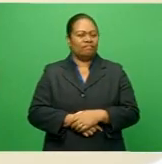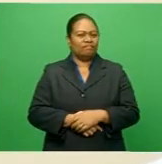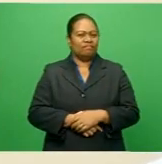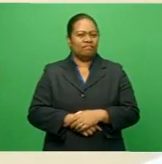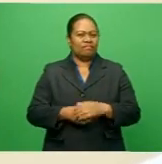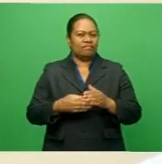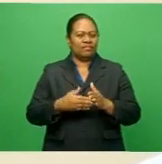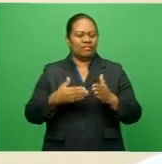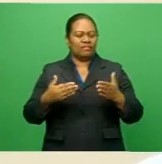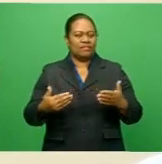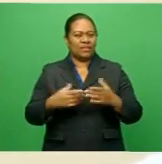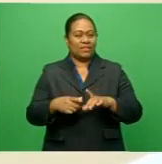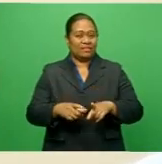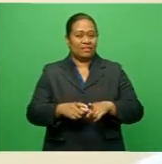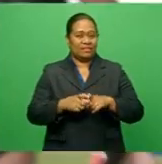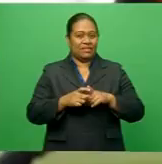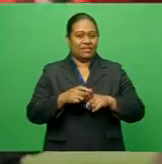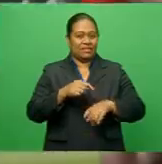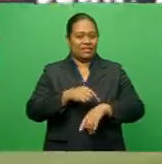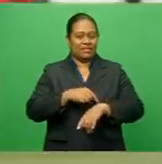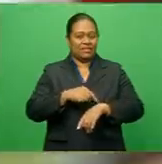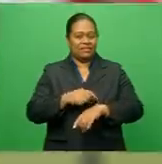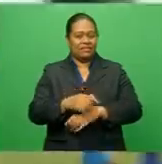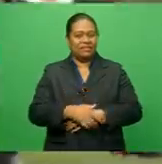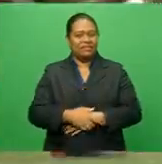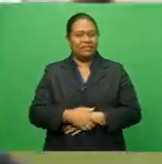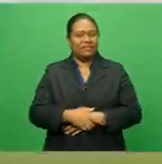First time, which is tomorrow, our time.